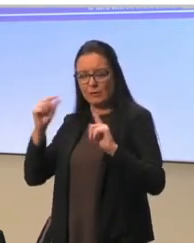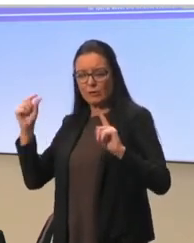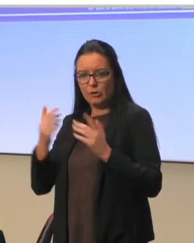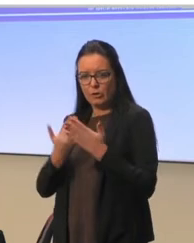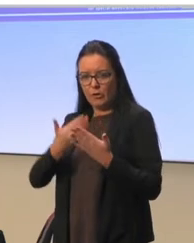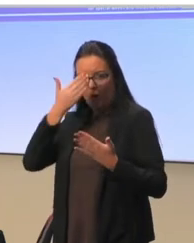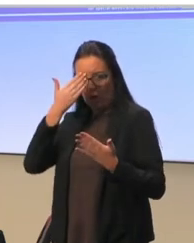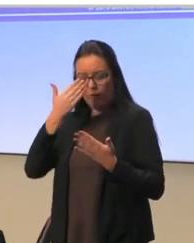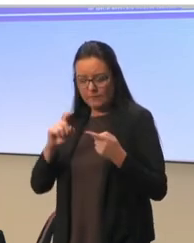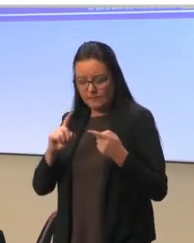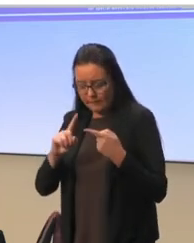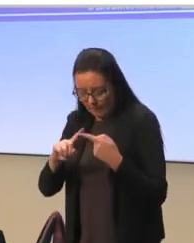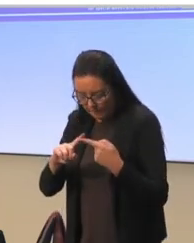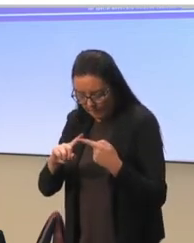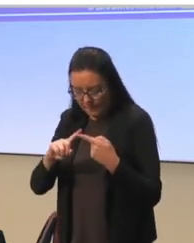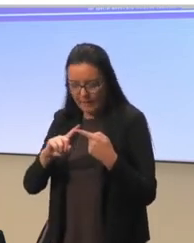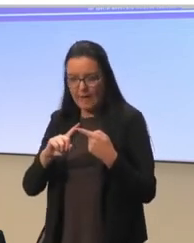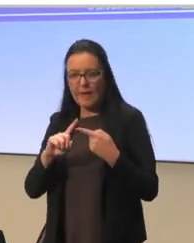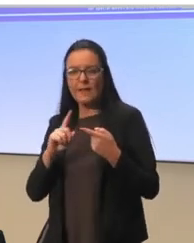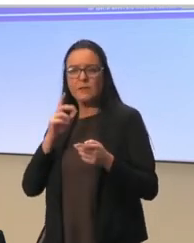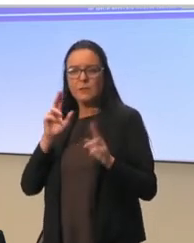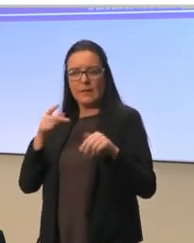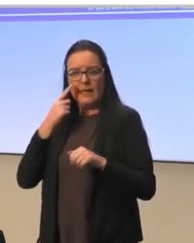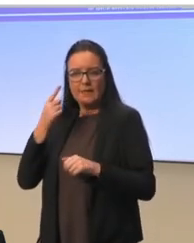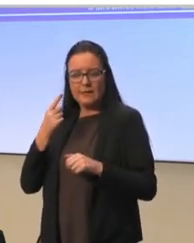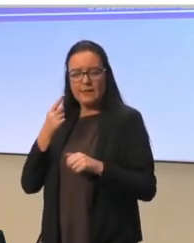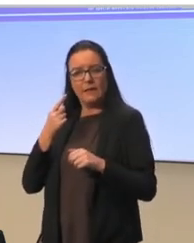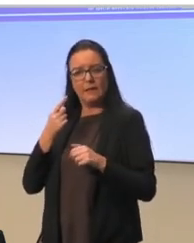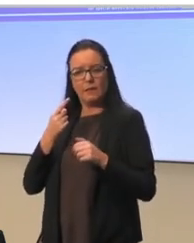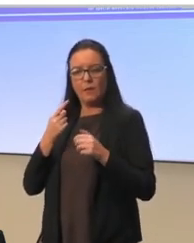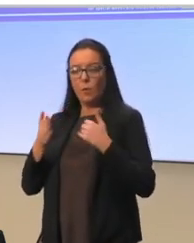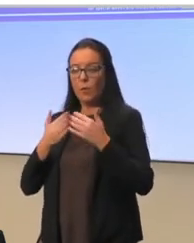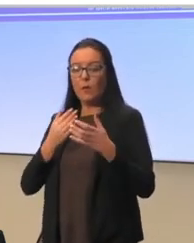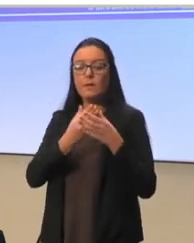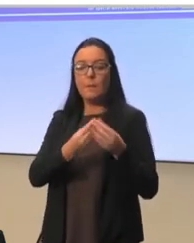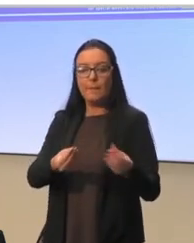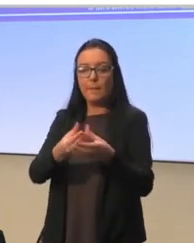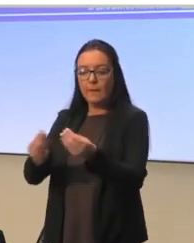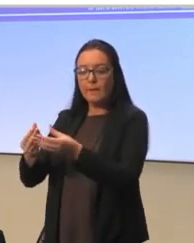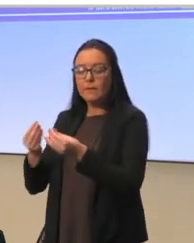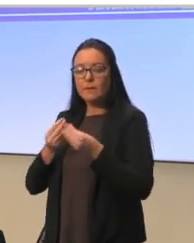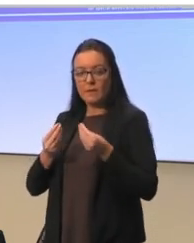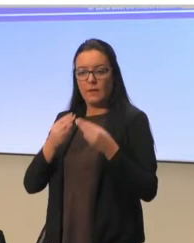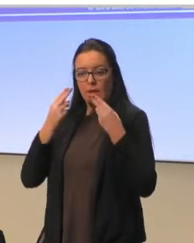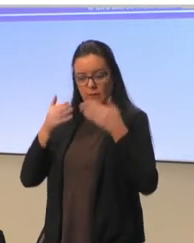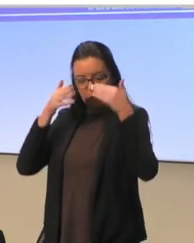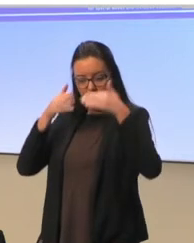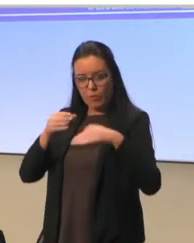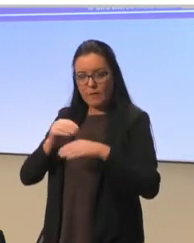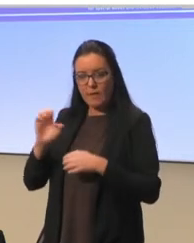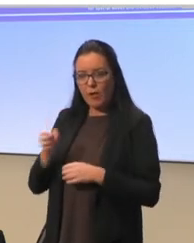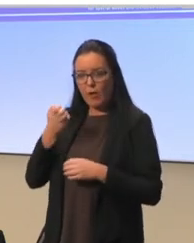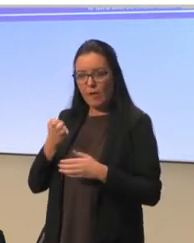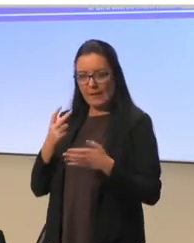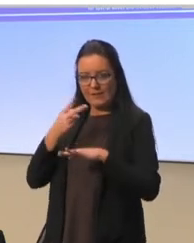They also see that achievement gaps have increased and will require a greater focus on early intervention and prevention in the